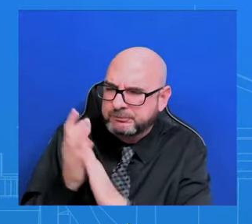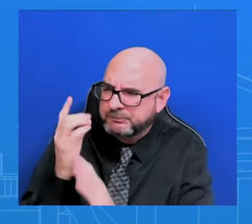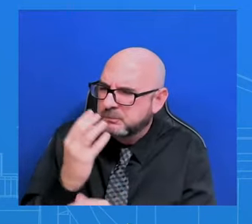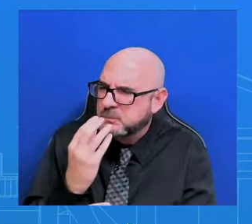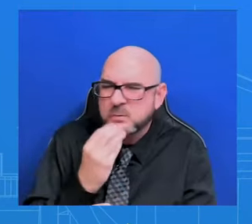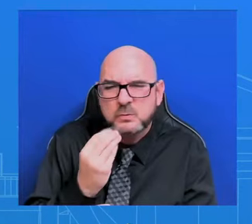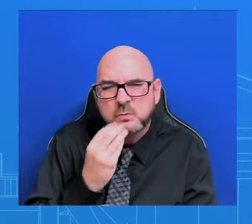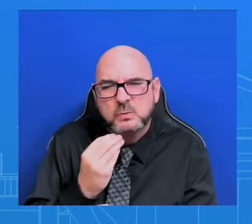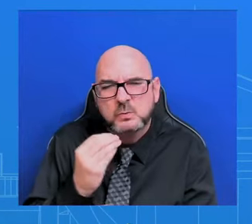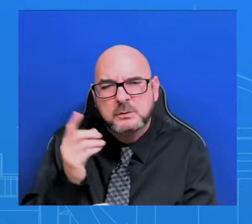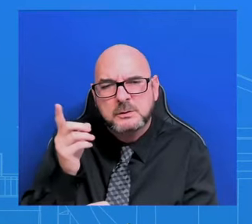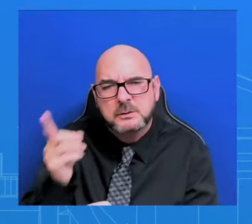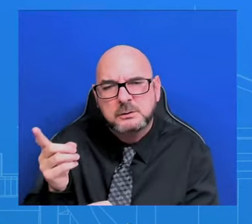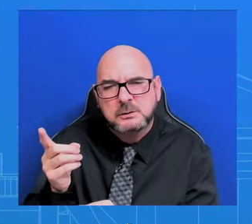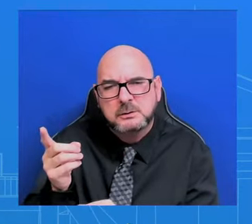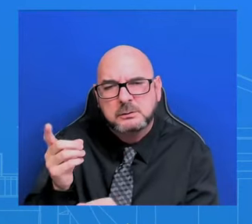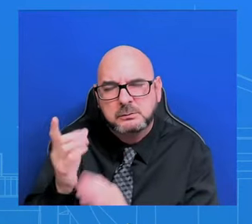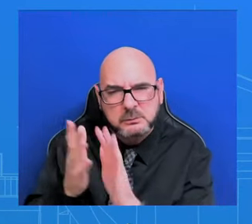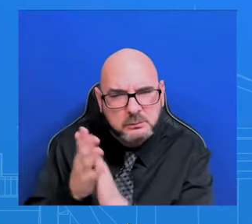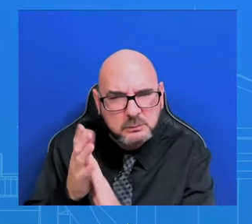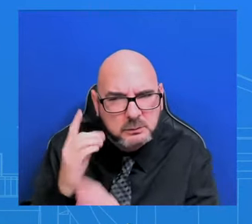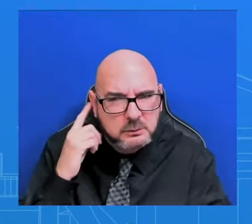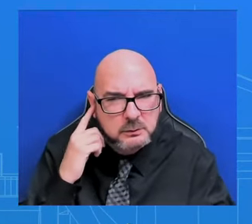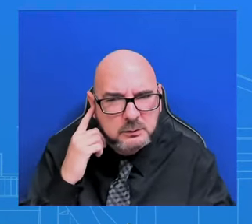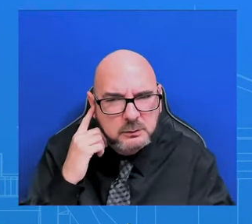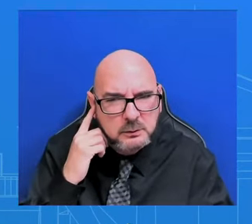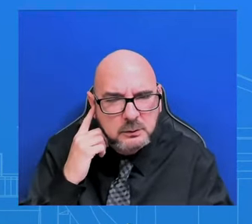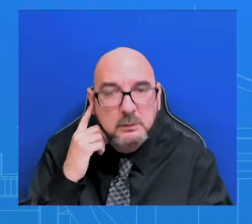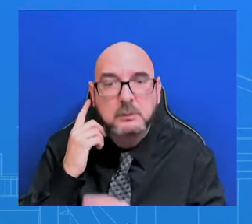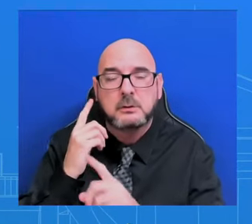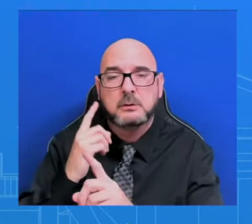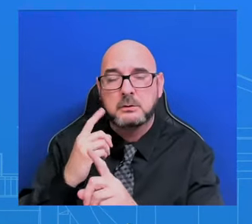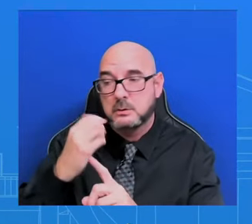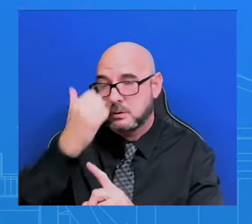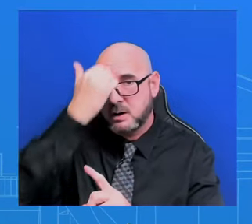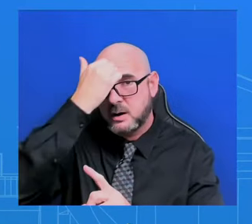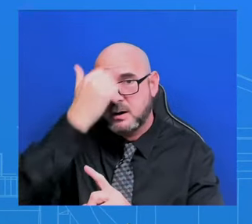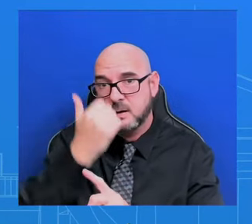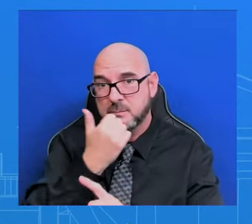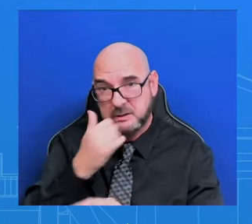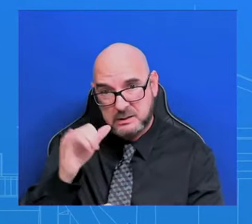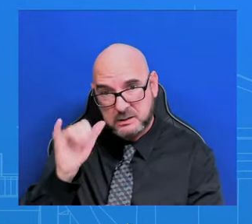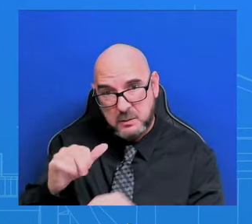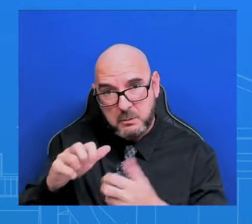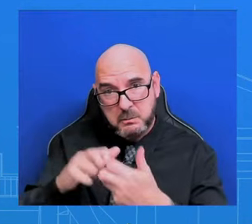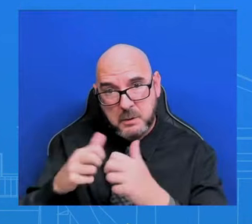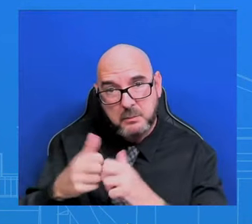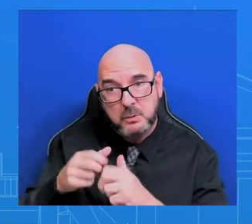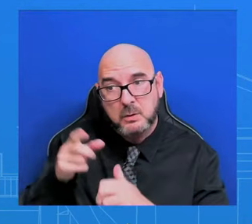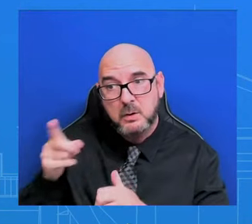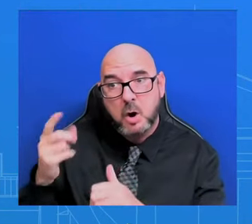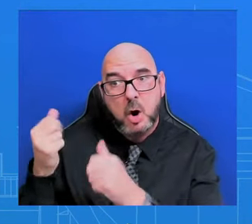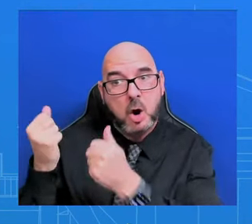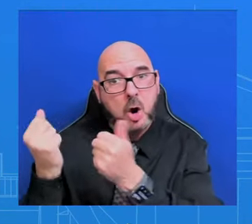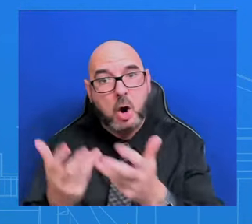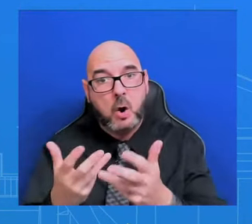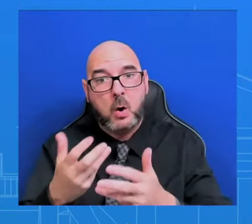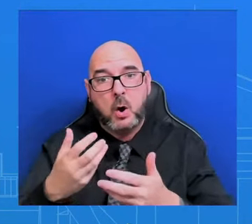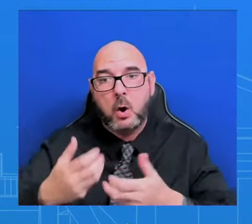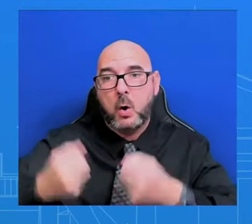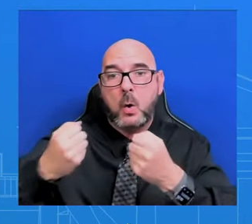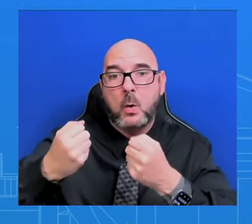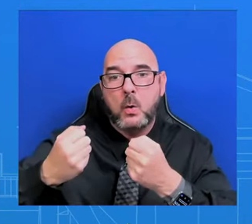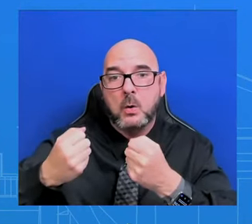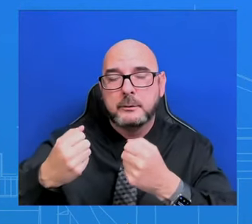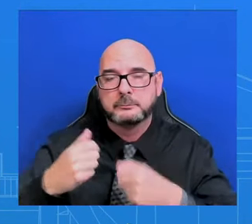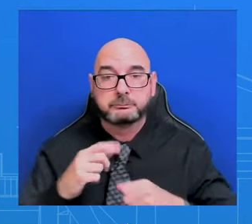is Hamas the real holdup here? I don't know that, you know, it's time now to be talking about holdups. I mean, these